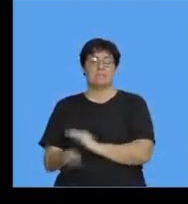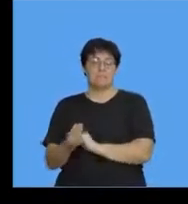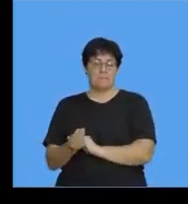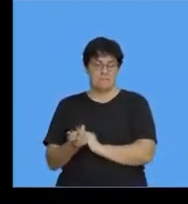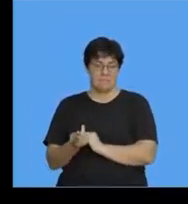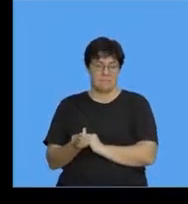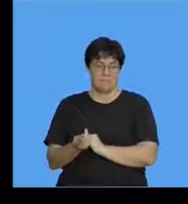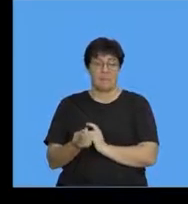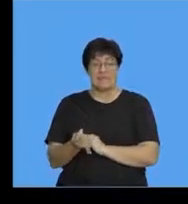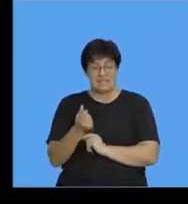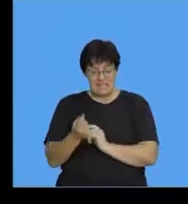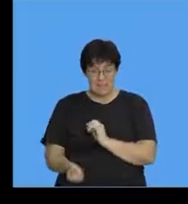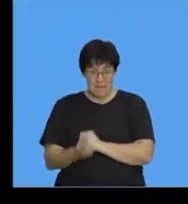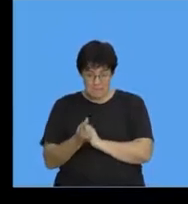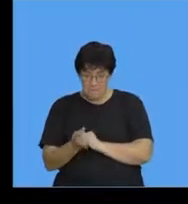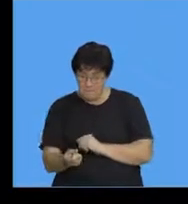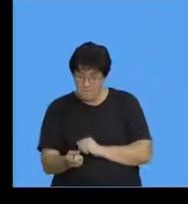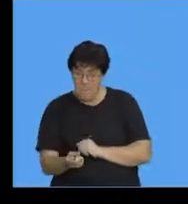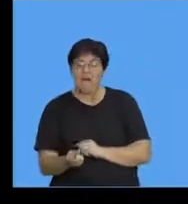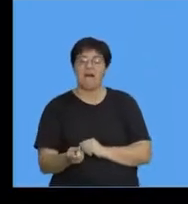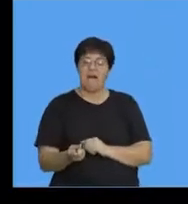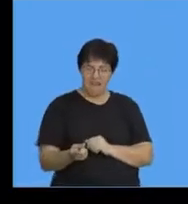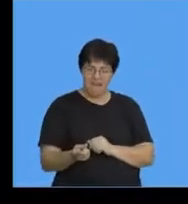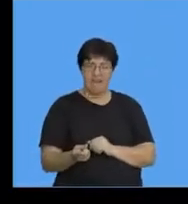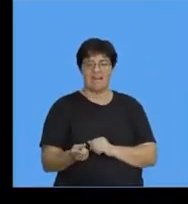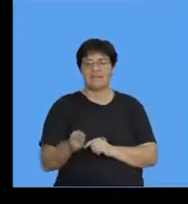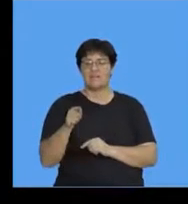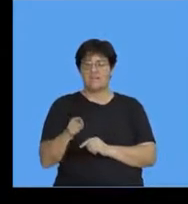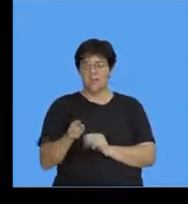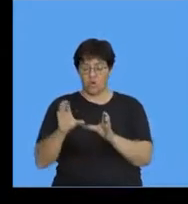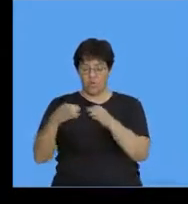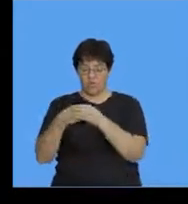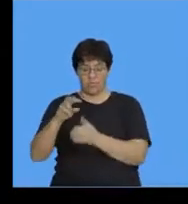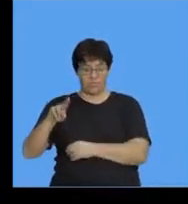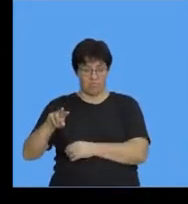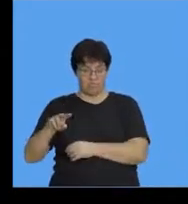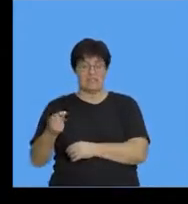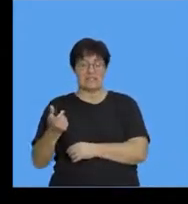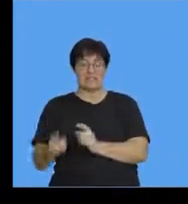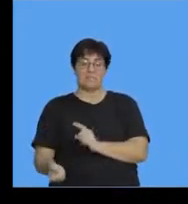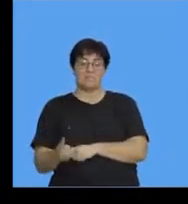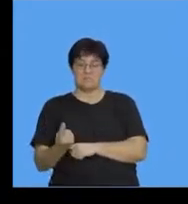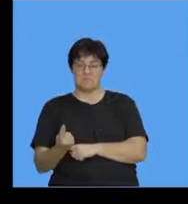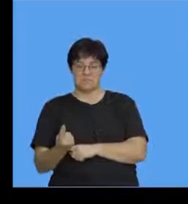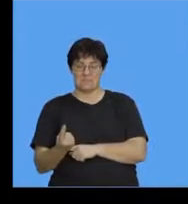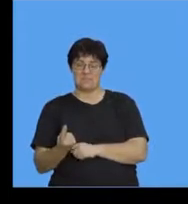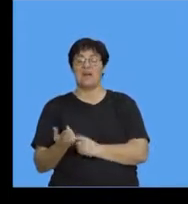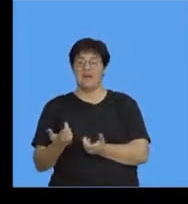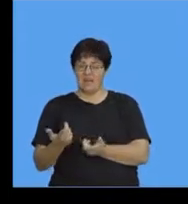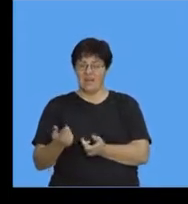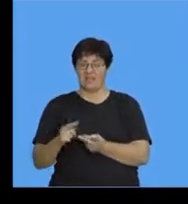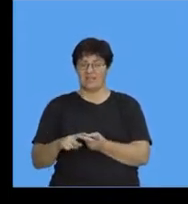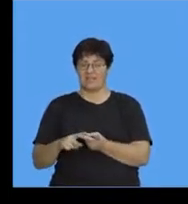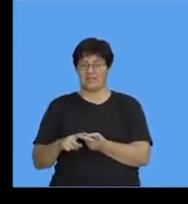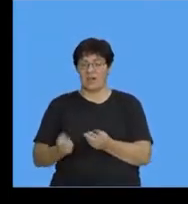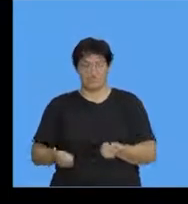so if a seed is produced here it means that this group produce produce seeds and they